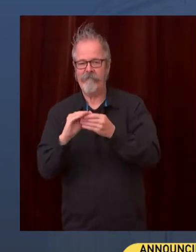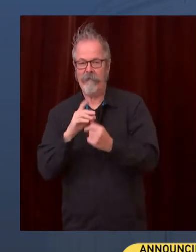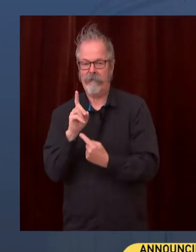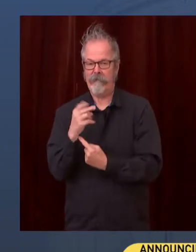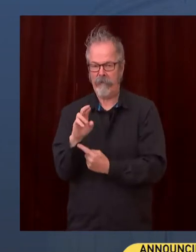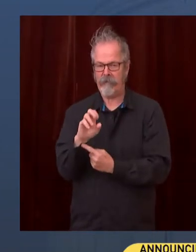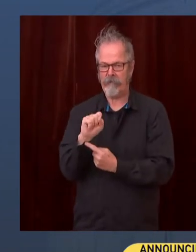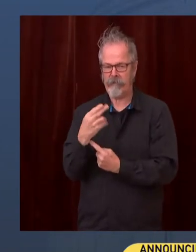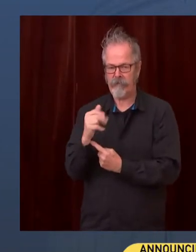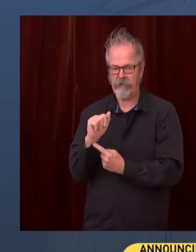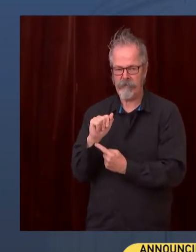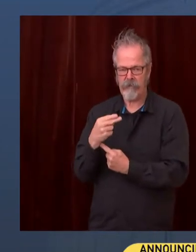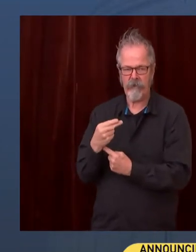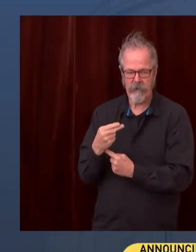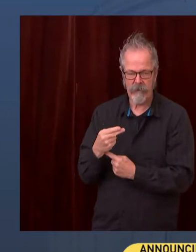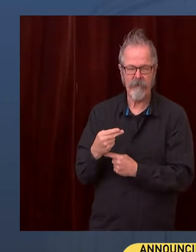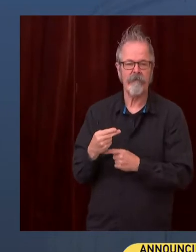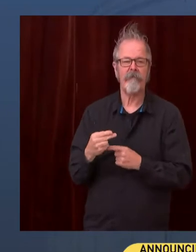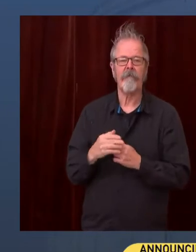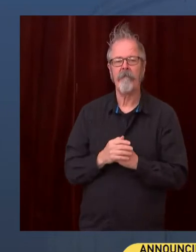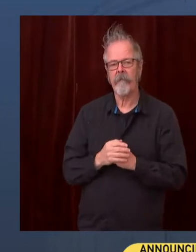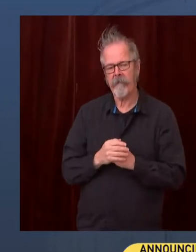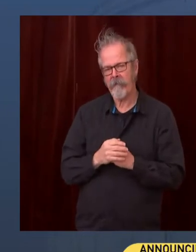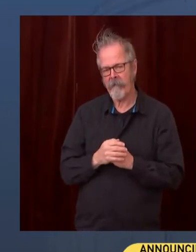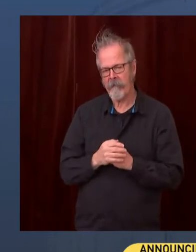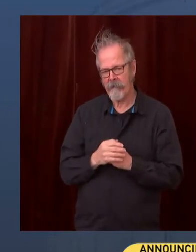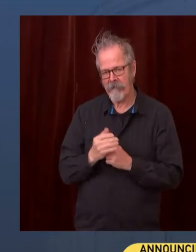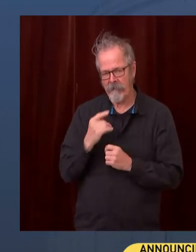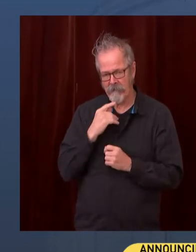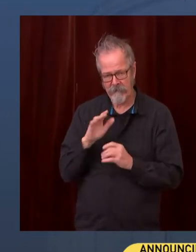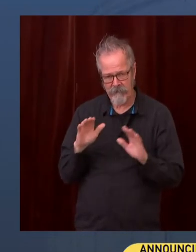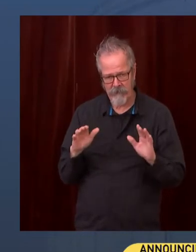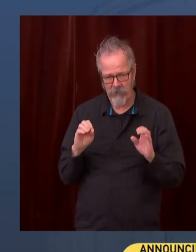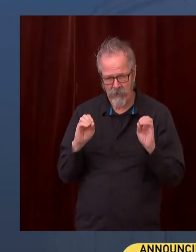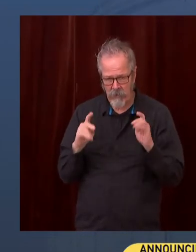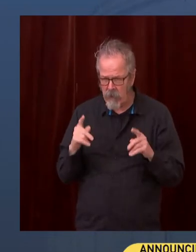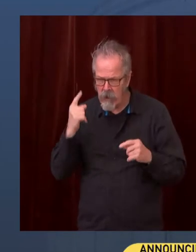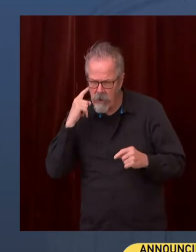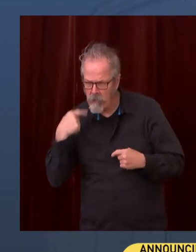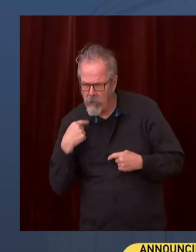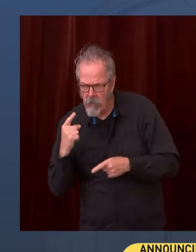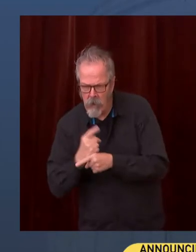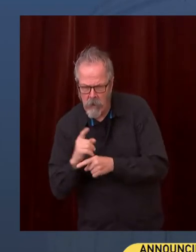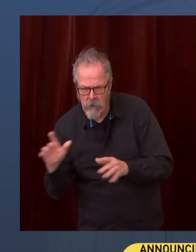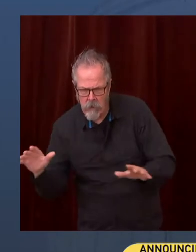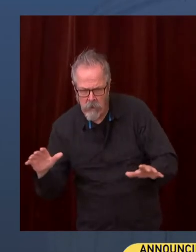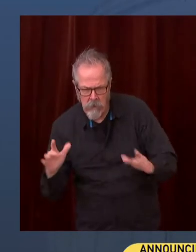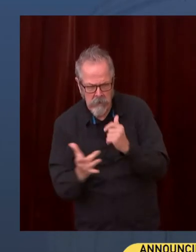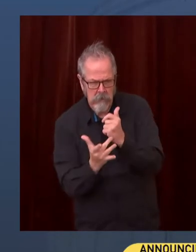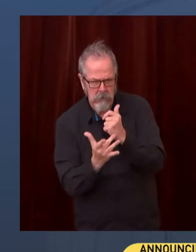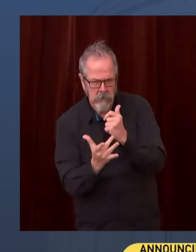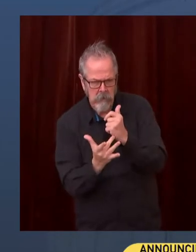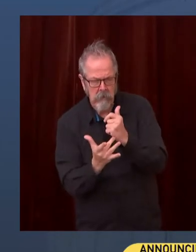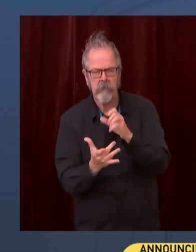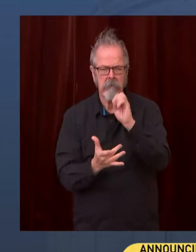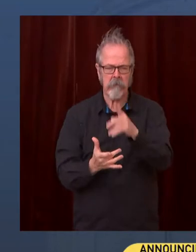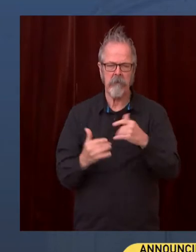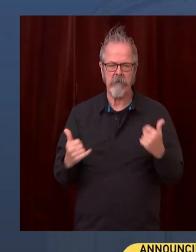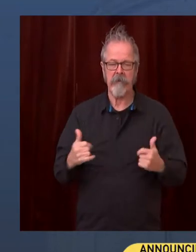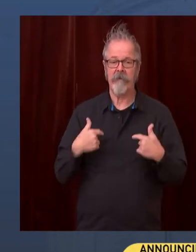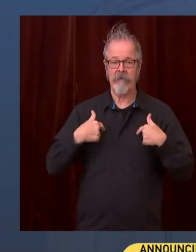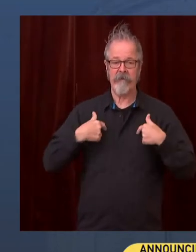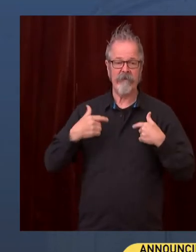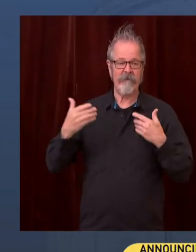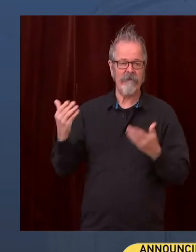Take it away. Can you hear me? Okay. Yeah, Dr. Shaw, you sound great. Well, great. I'm in Texas, as you can imagine. So I want to make sure